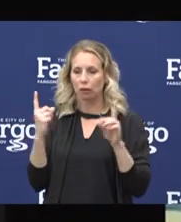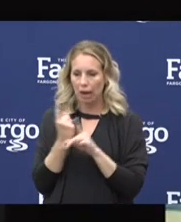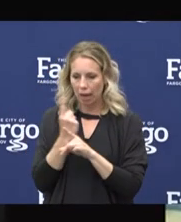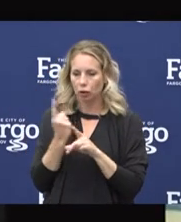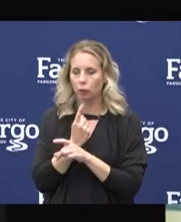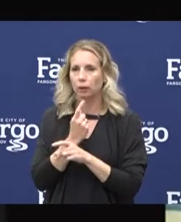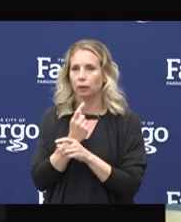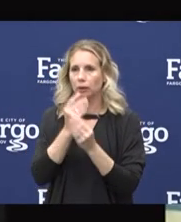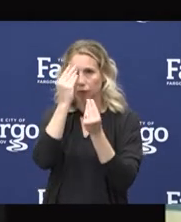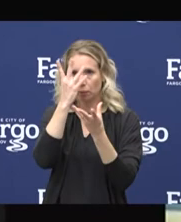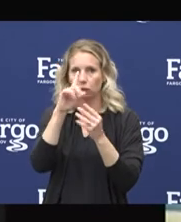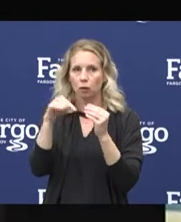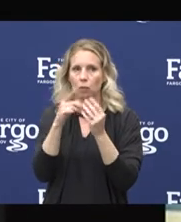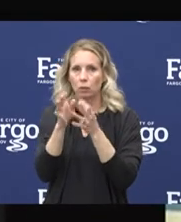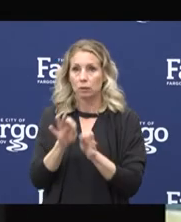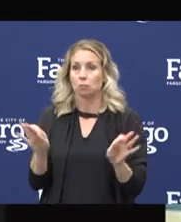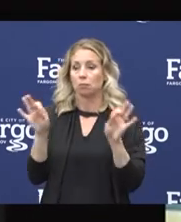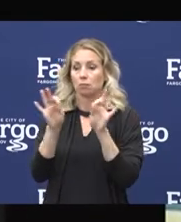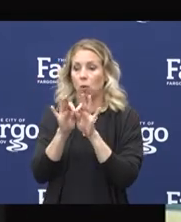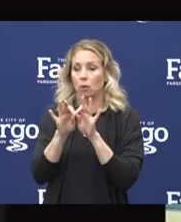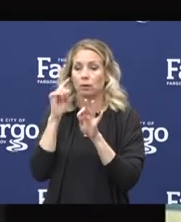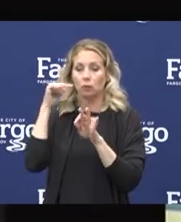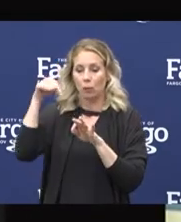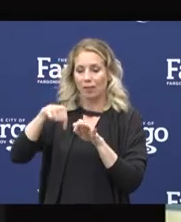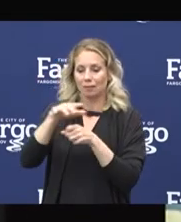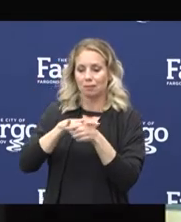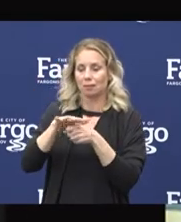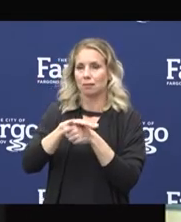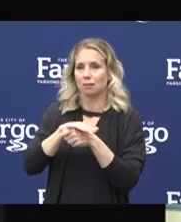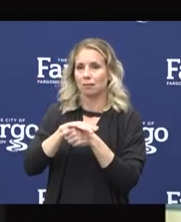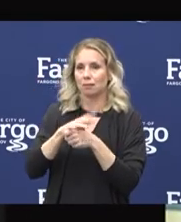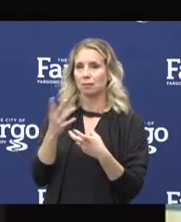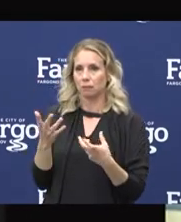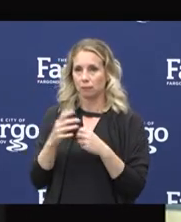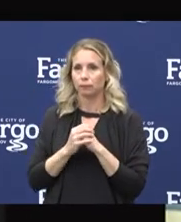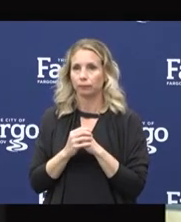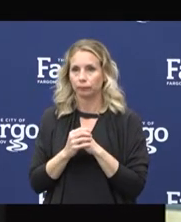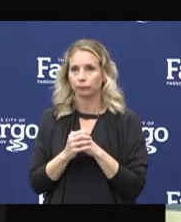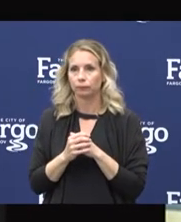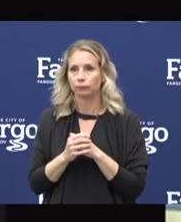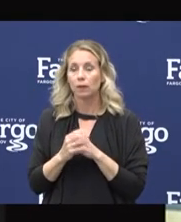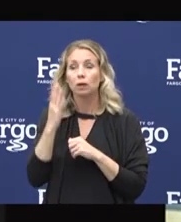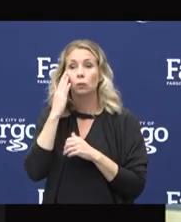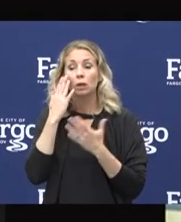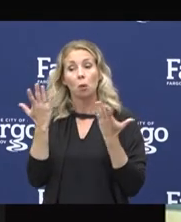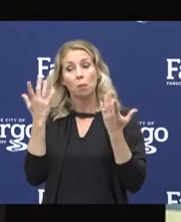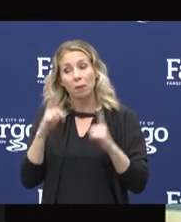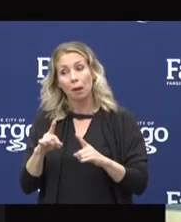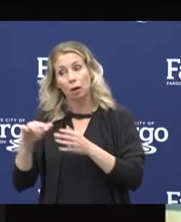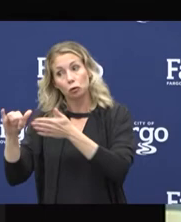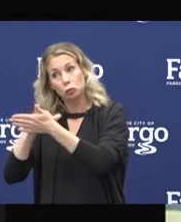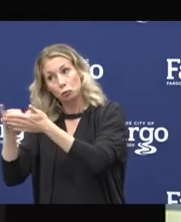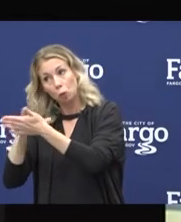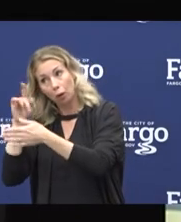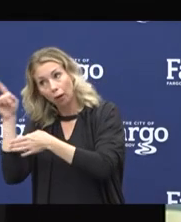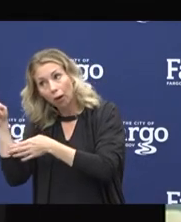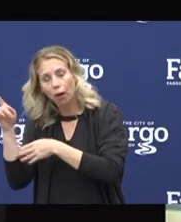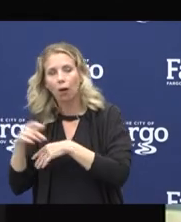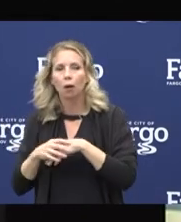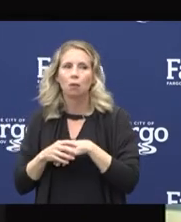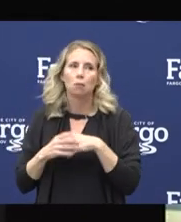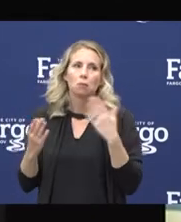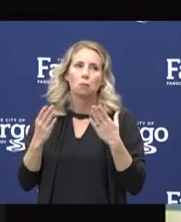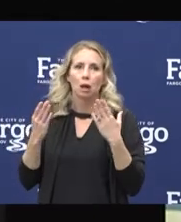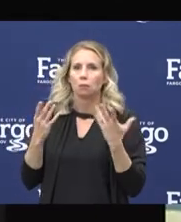pertinent to the Cascale region. And because we know what might be happening in New York or what might be happening